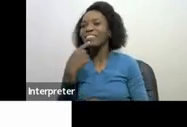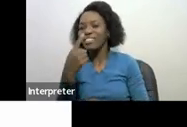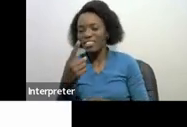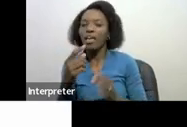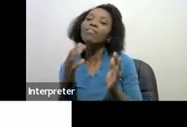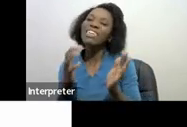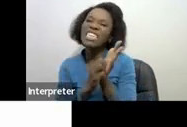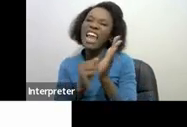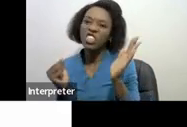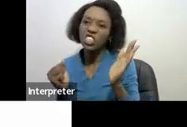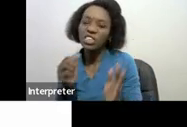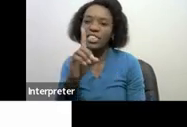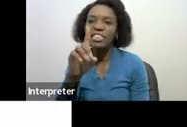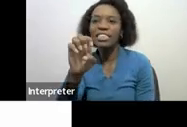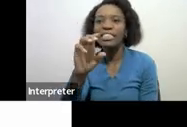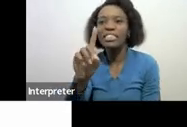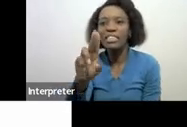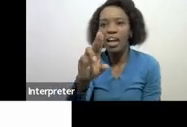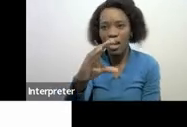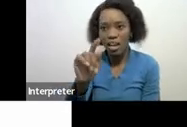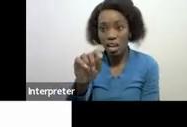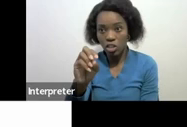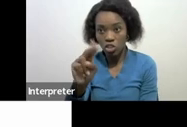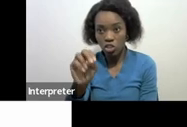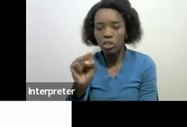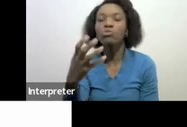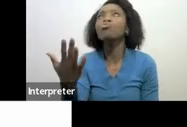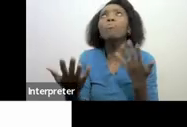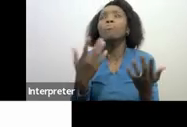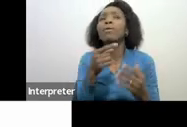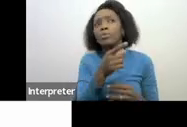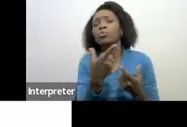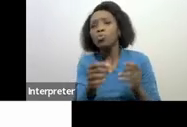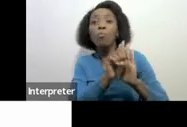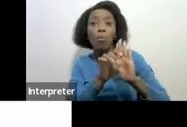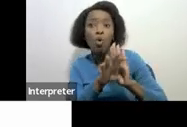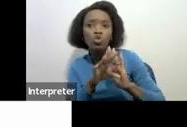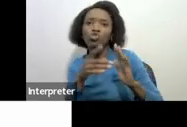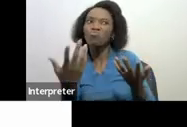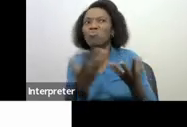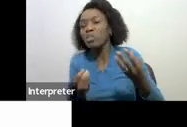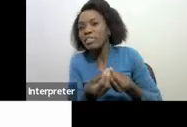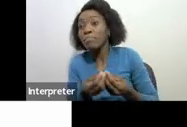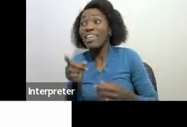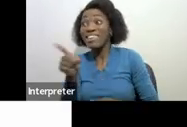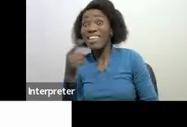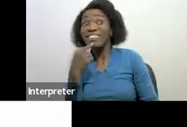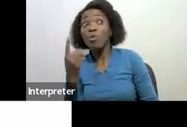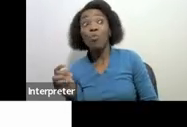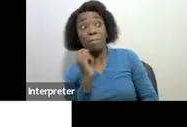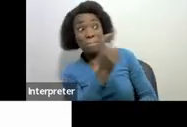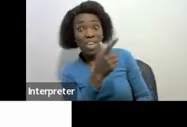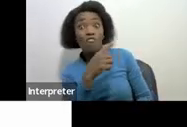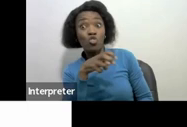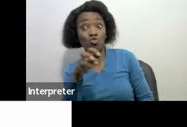allowance if you could happen that you're doing the promotions and then you've agreed that they'll pay you the travel allowance and then you